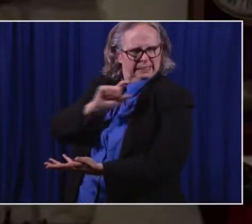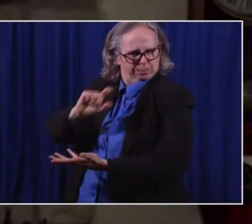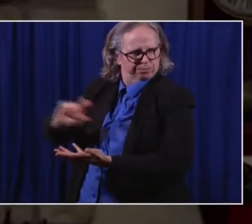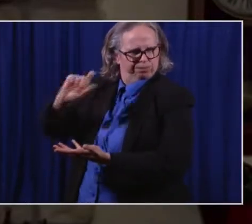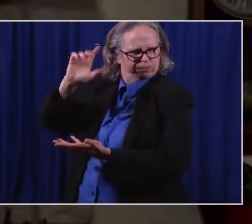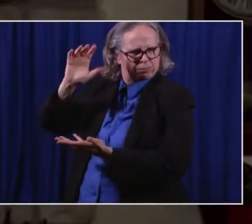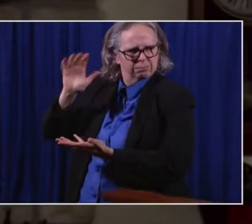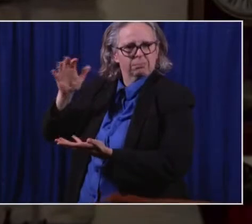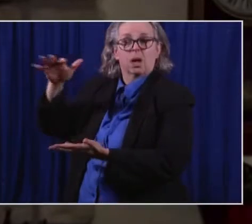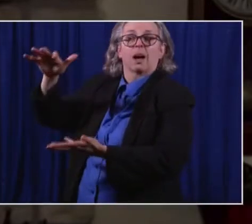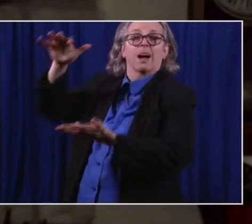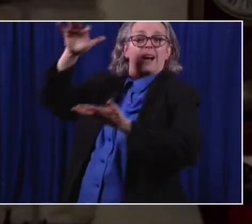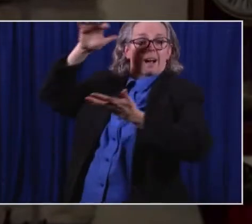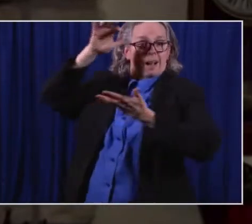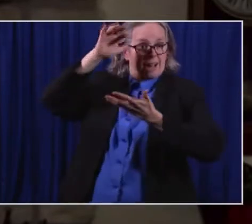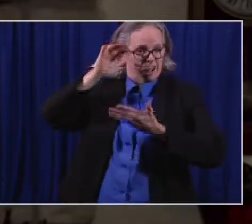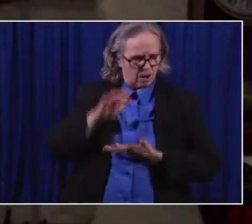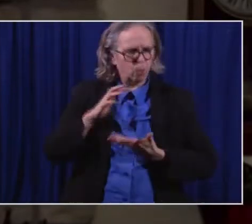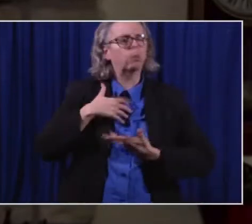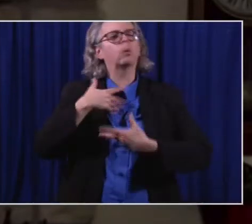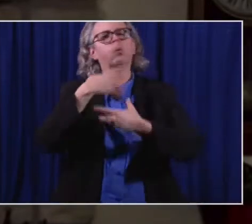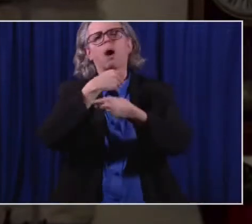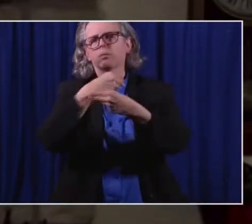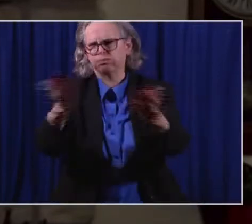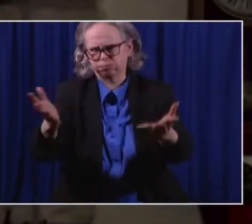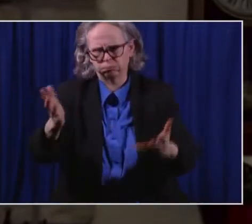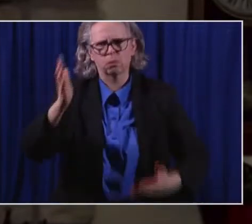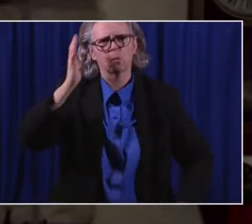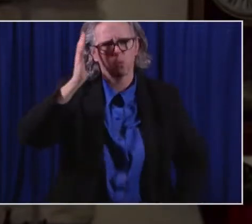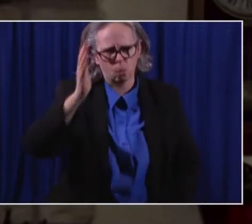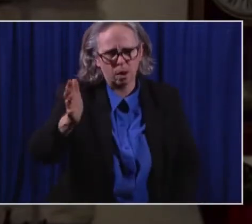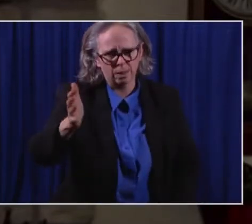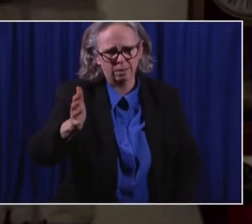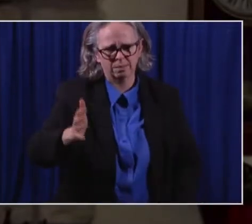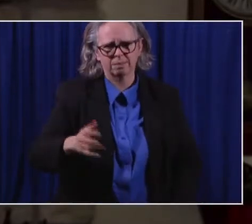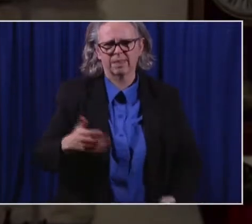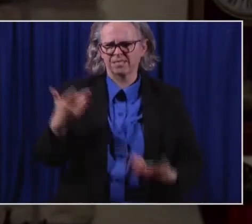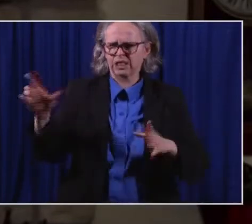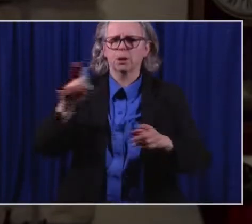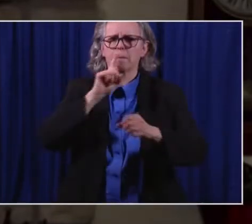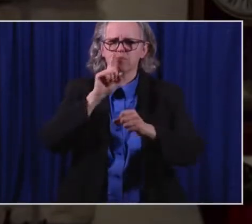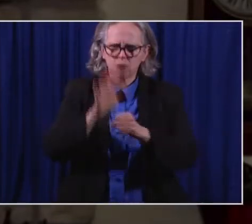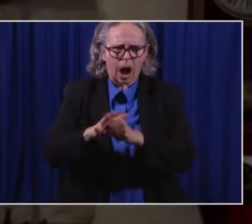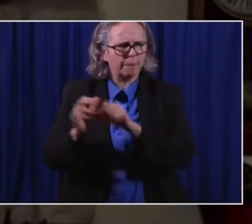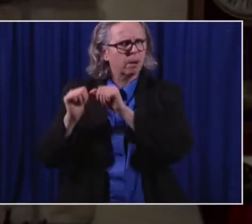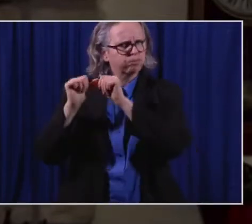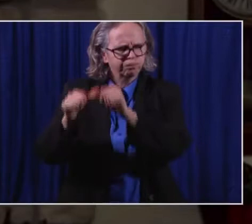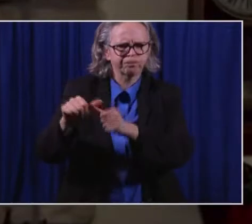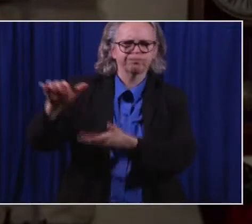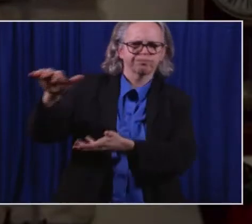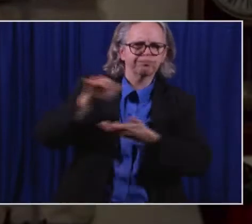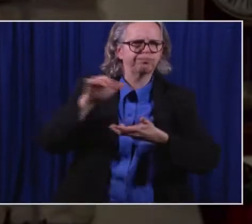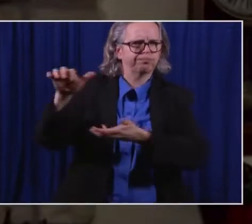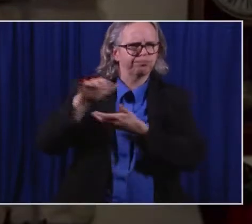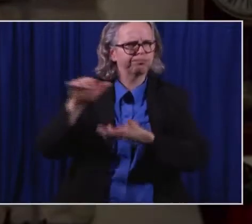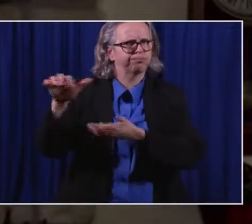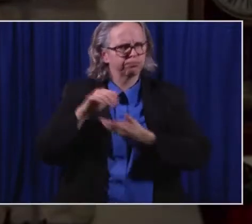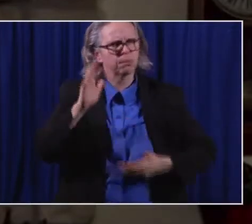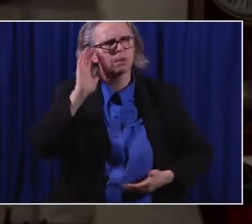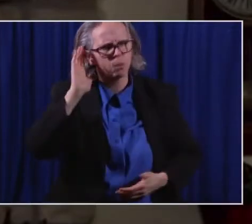what is coming into the state. We've been promised a steady flow, but it means there's going to be months before